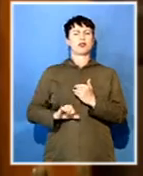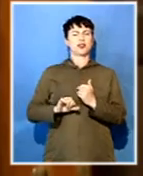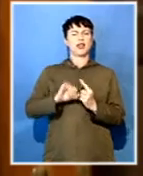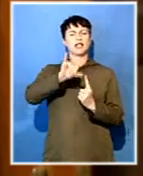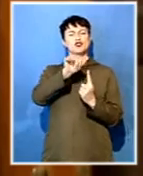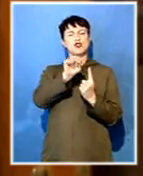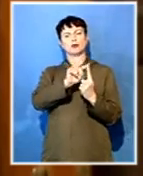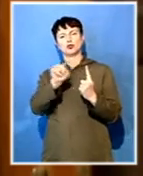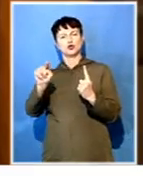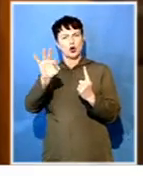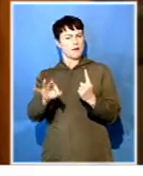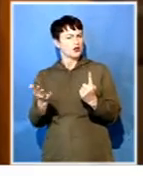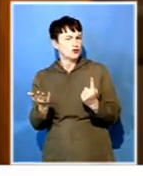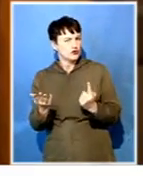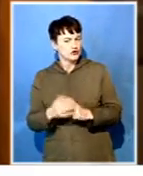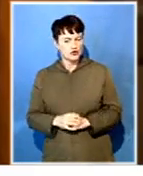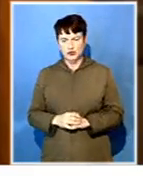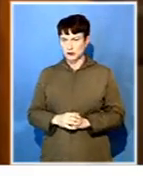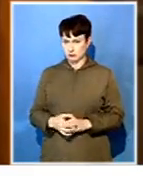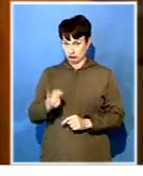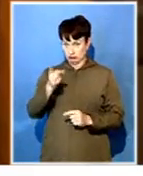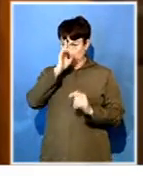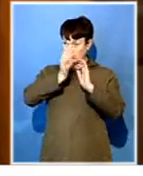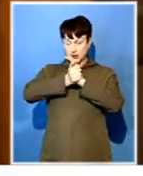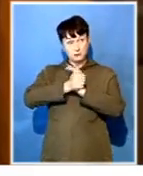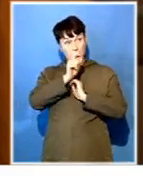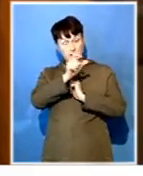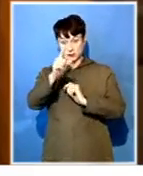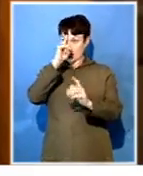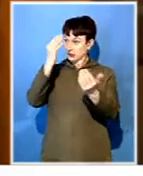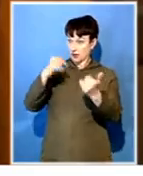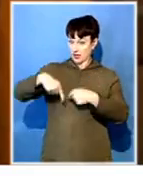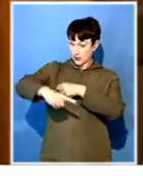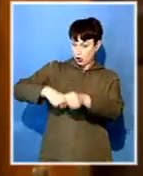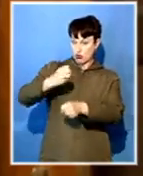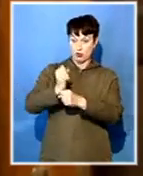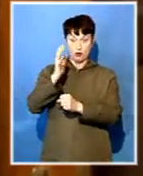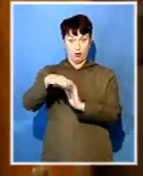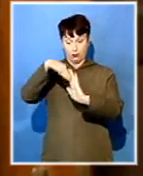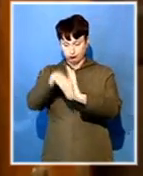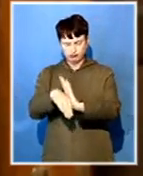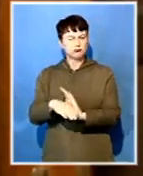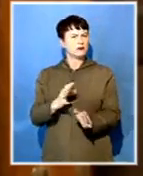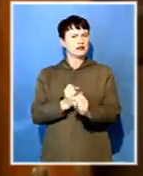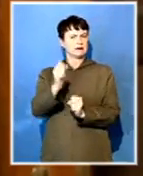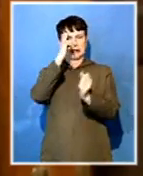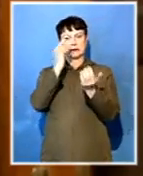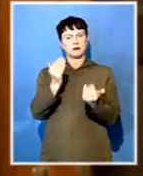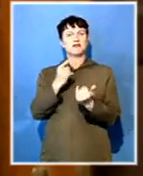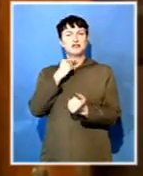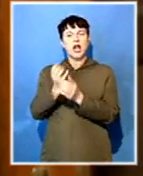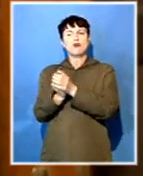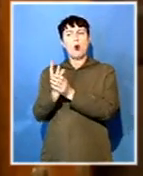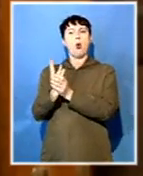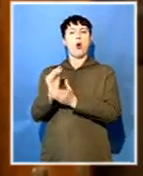But he's suggesting that this year, this financial year, we will have a recession. They do point to a lowering of the growth rate, but no